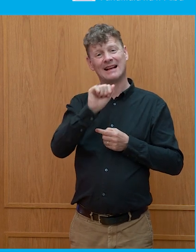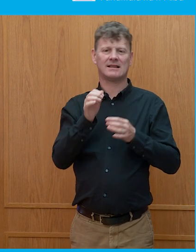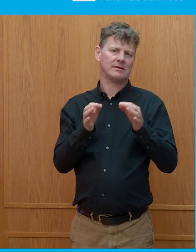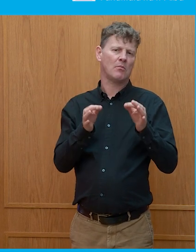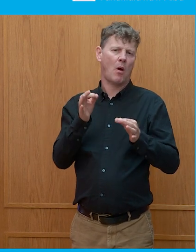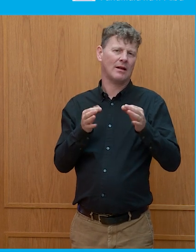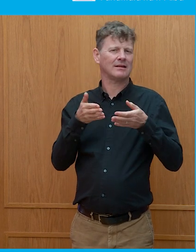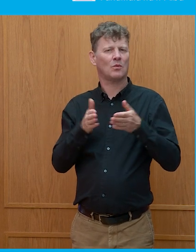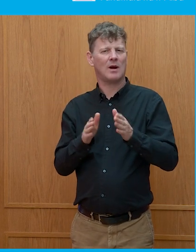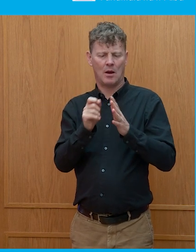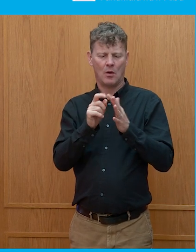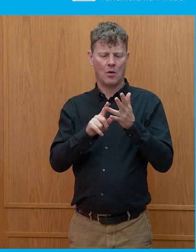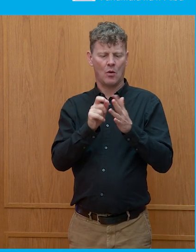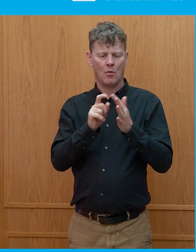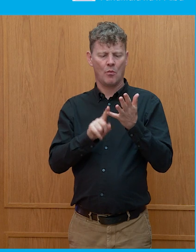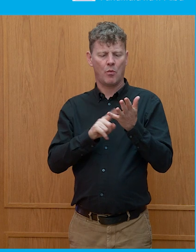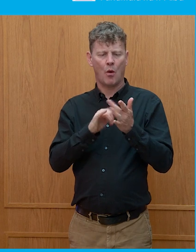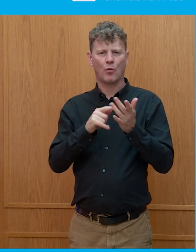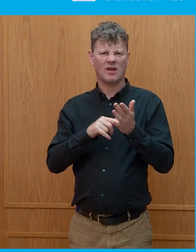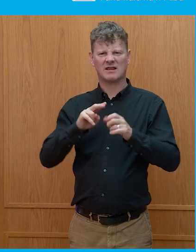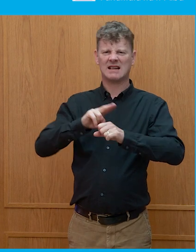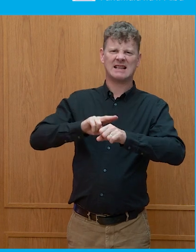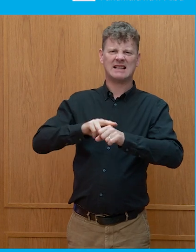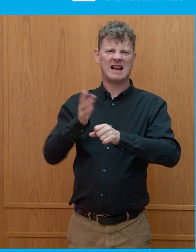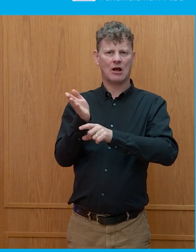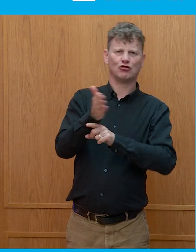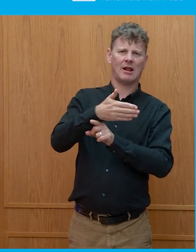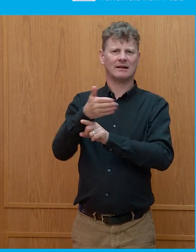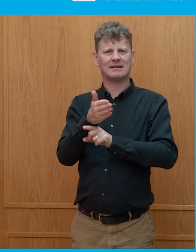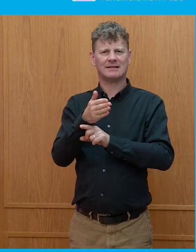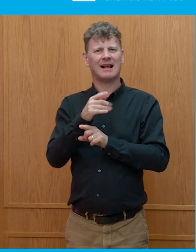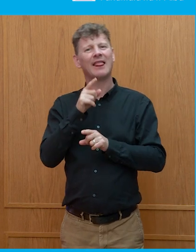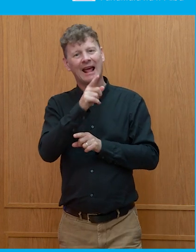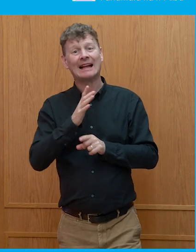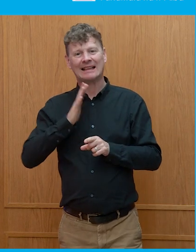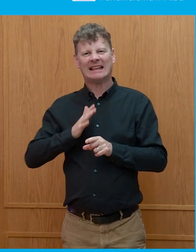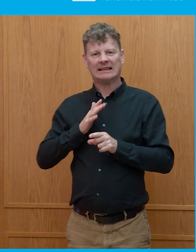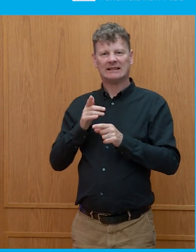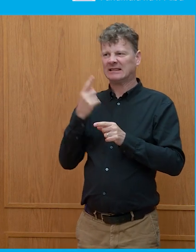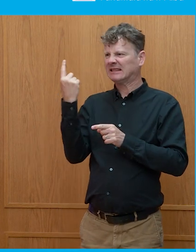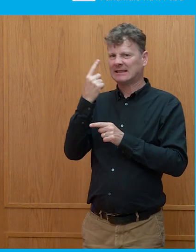or nationalist campaigns, more generally, need a boogeyman.